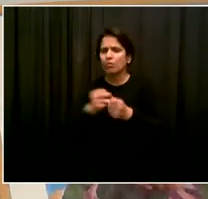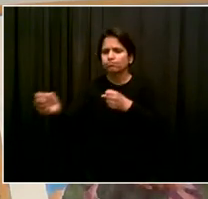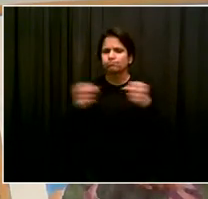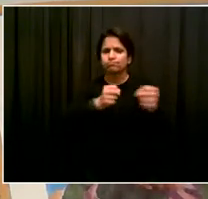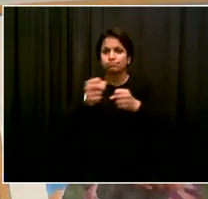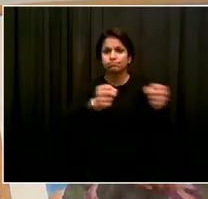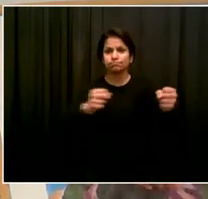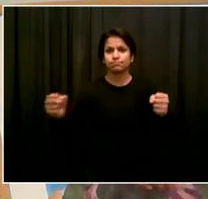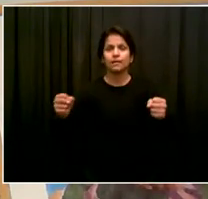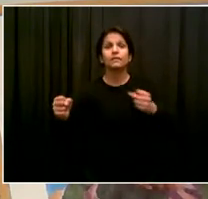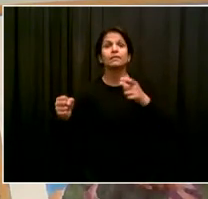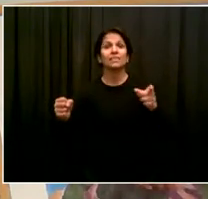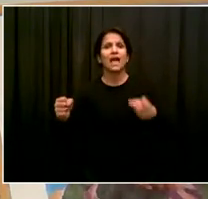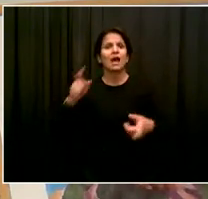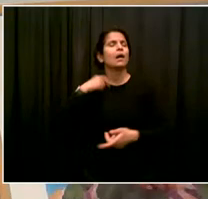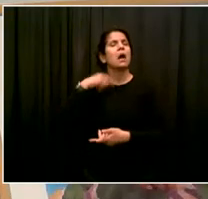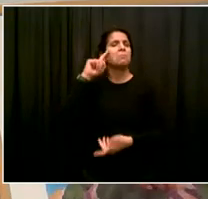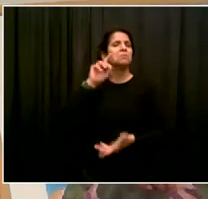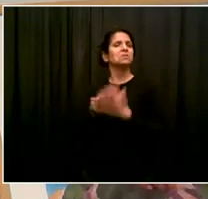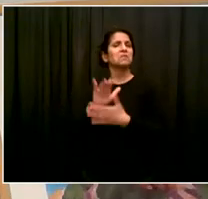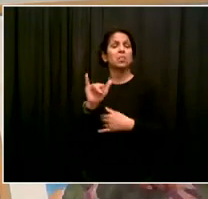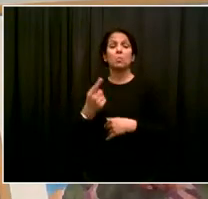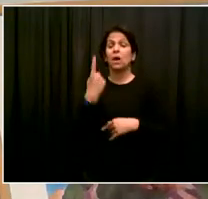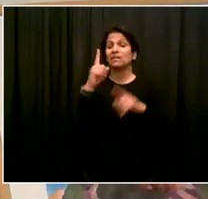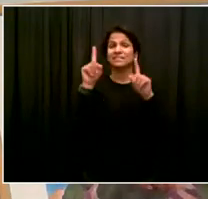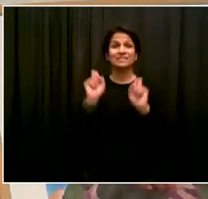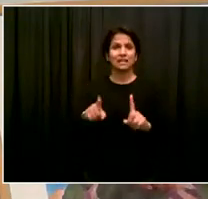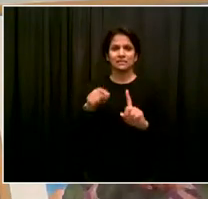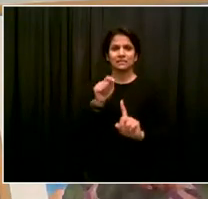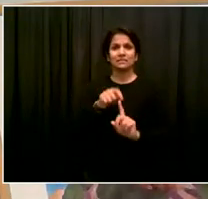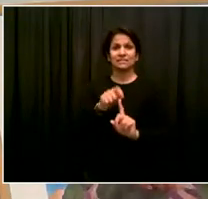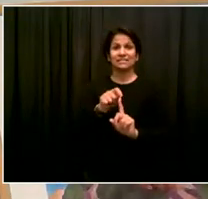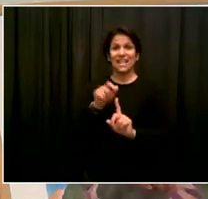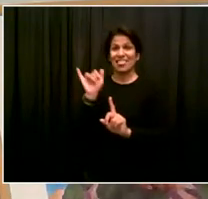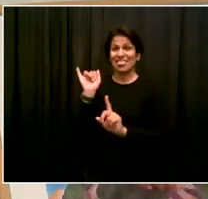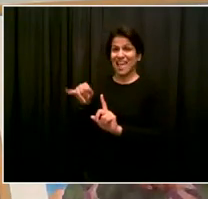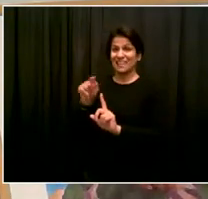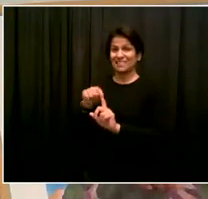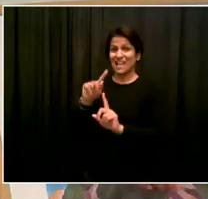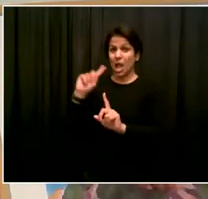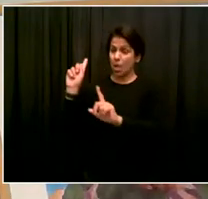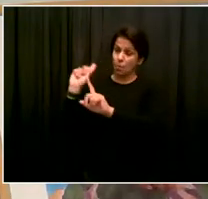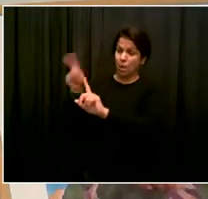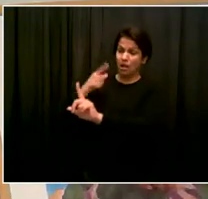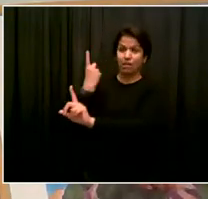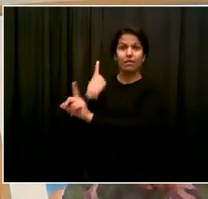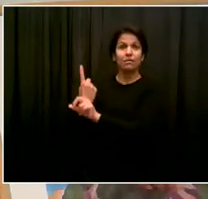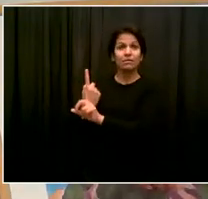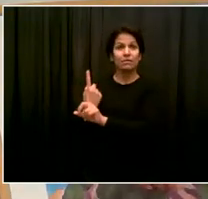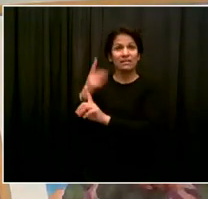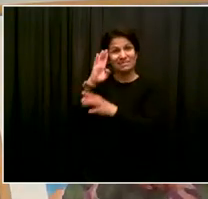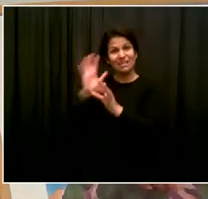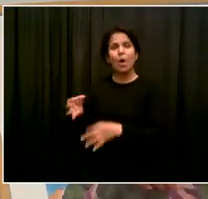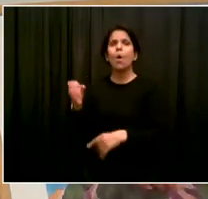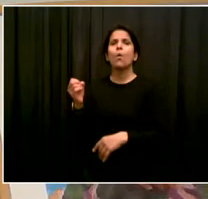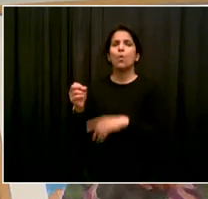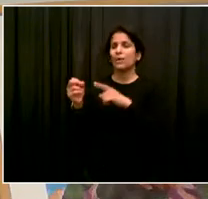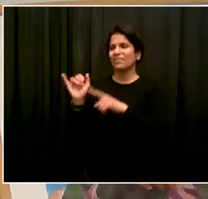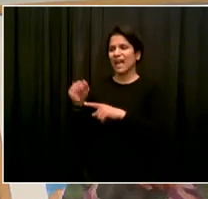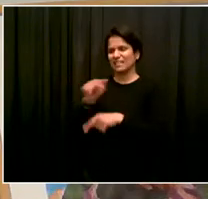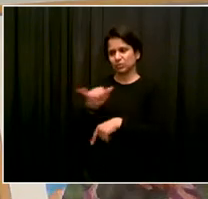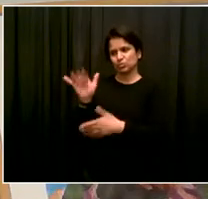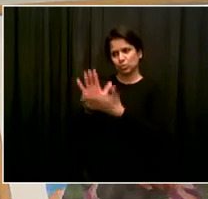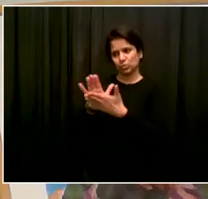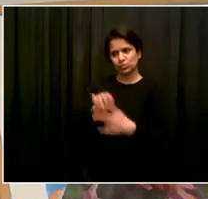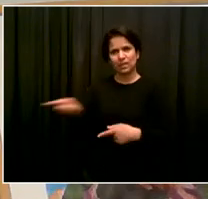measure for admissions and obviously this year it can't be as well. And so we're looking at multiple measures to make admissions decisions and